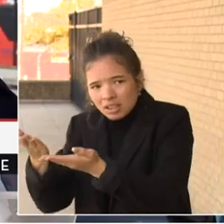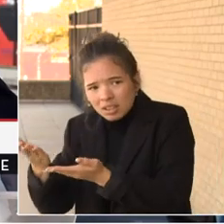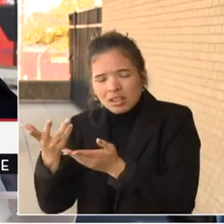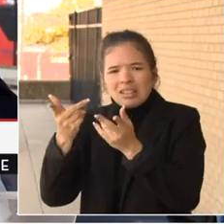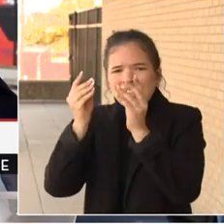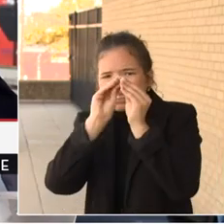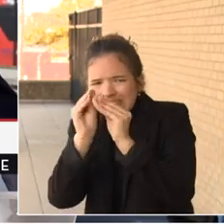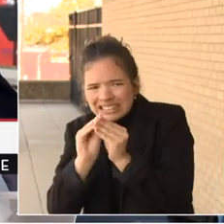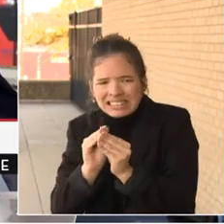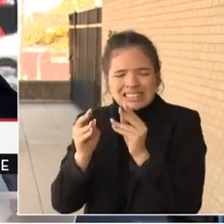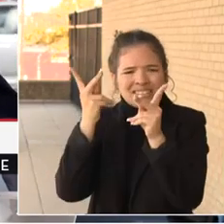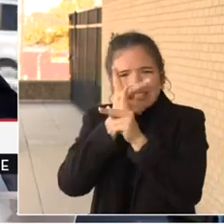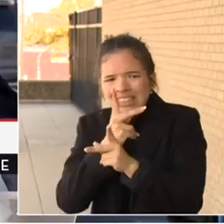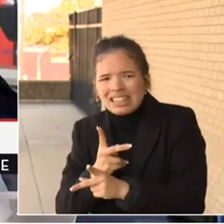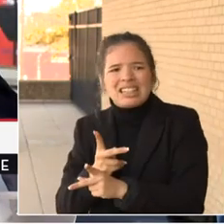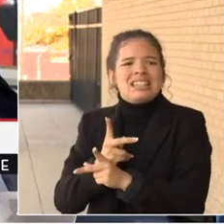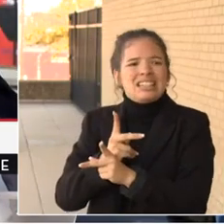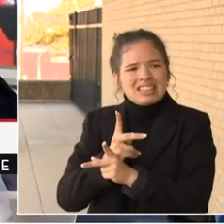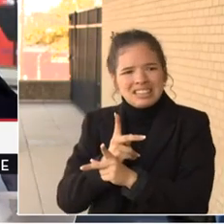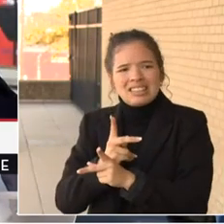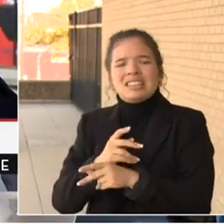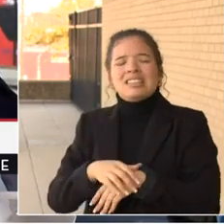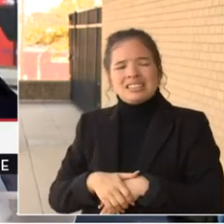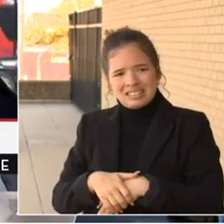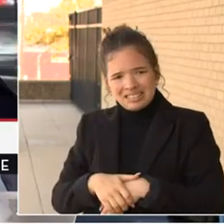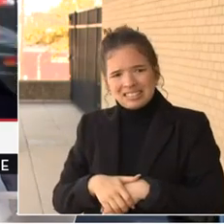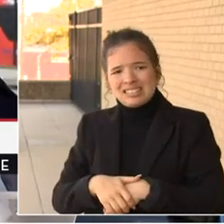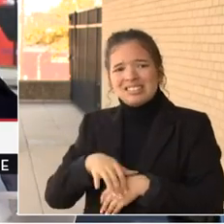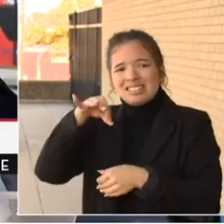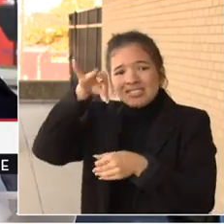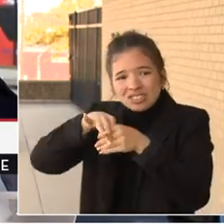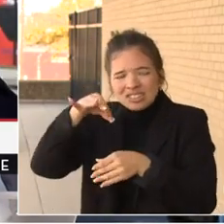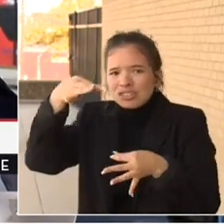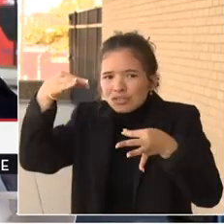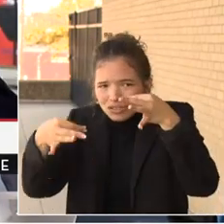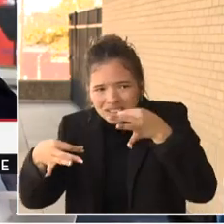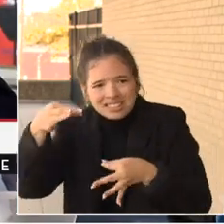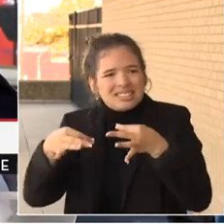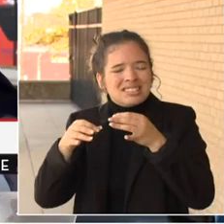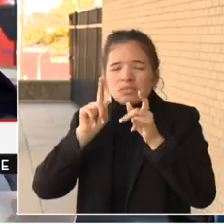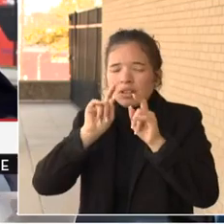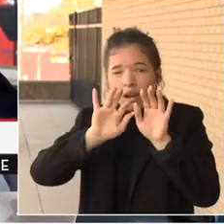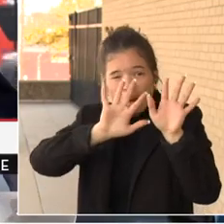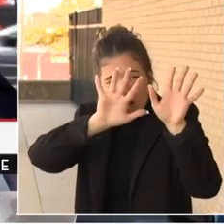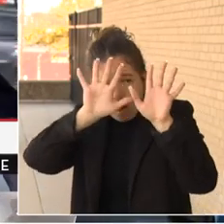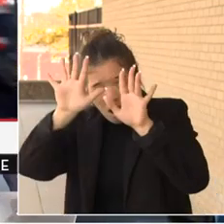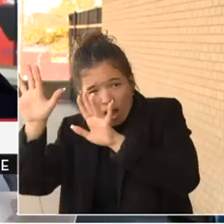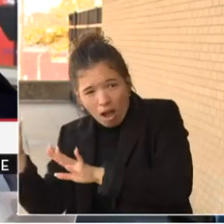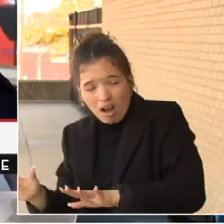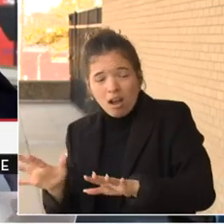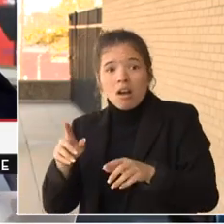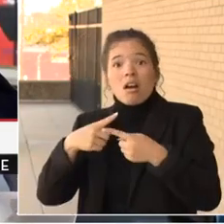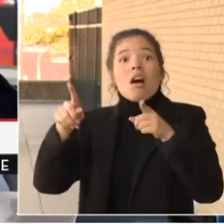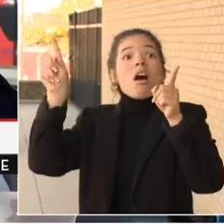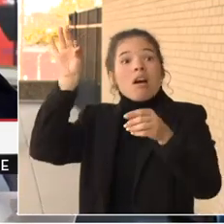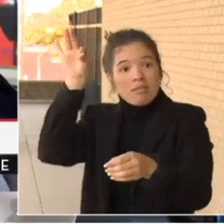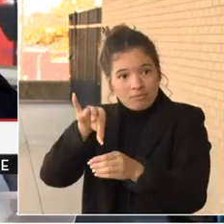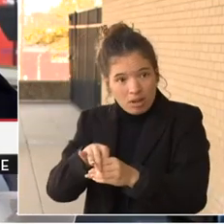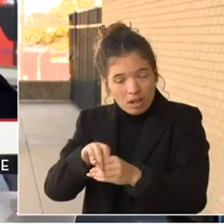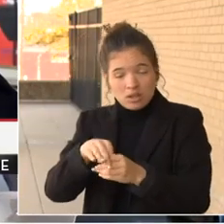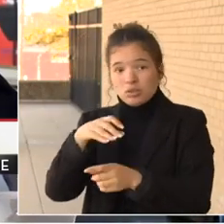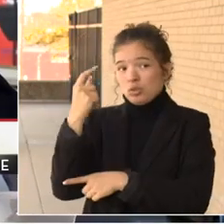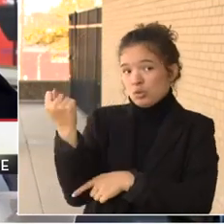chaired by Charles Allen, holding hearings that ultimately got us to the point where we made a vote on Tuesday. Uh,